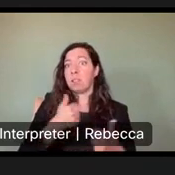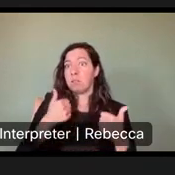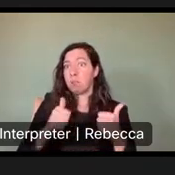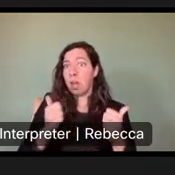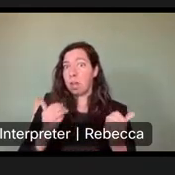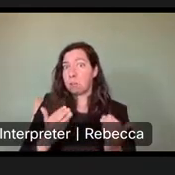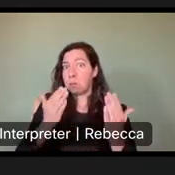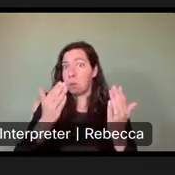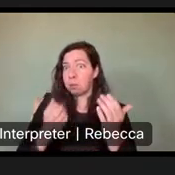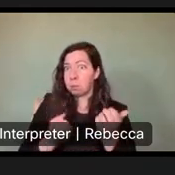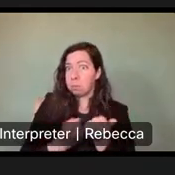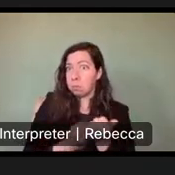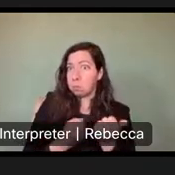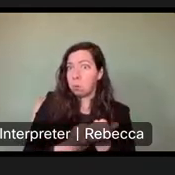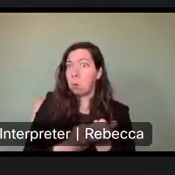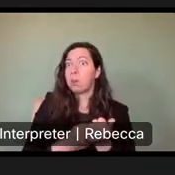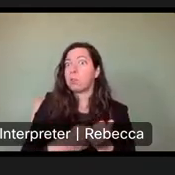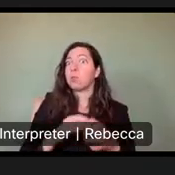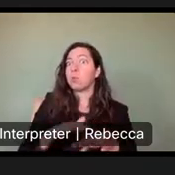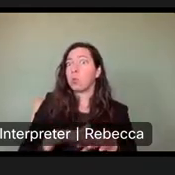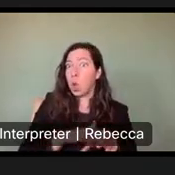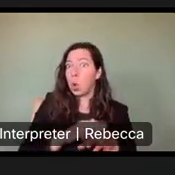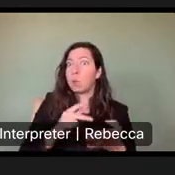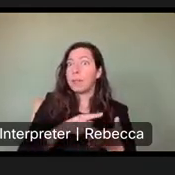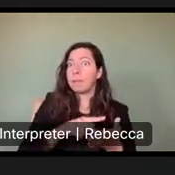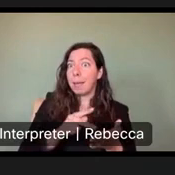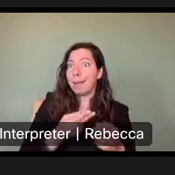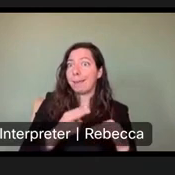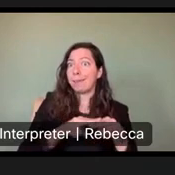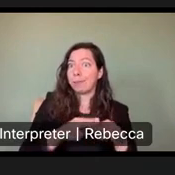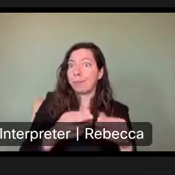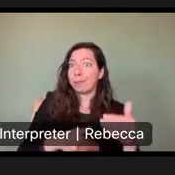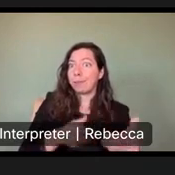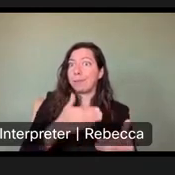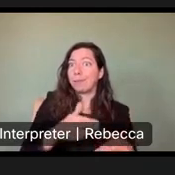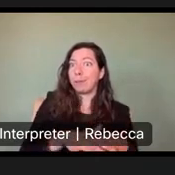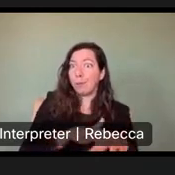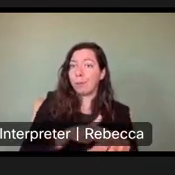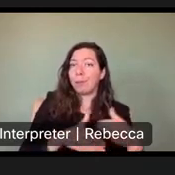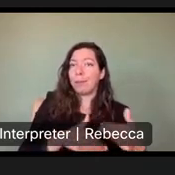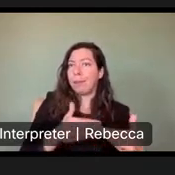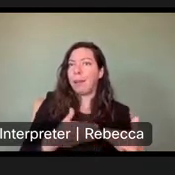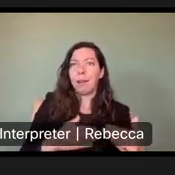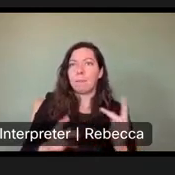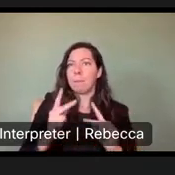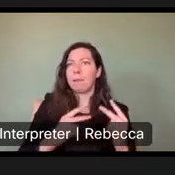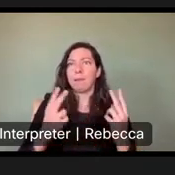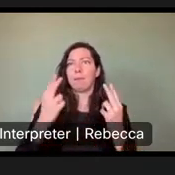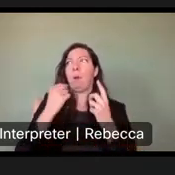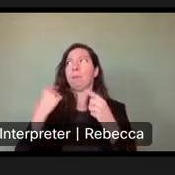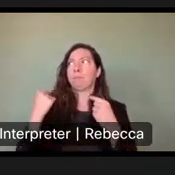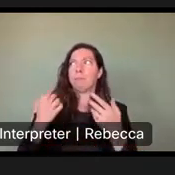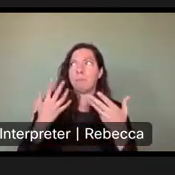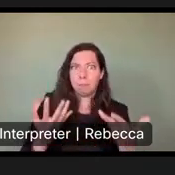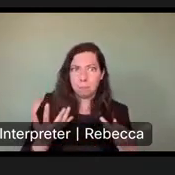to get the support to incrementally increase our fees. Unfortunately, that has not happened over those years and we fully understand